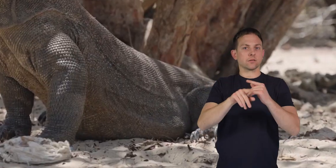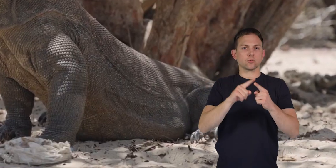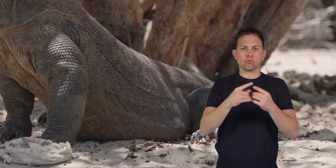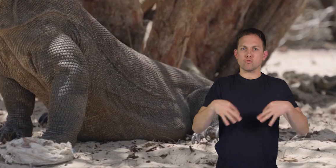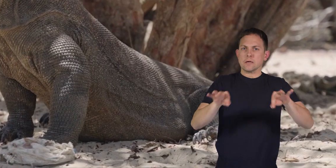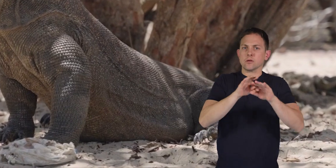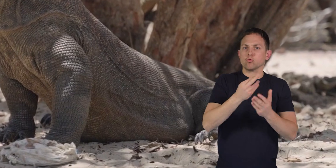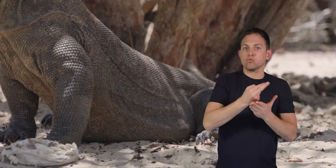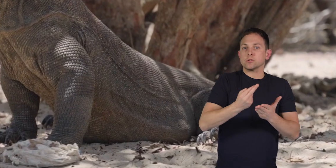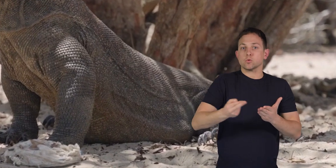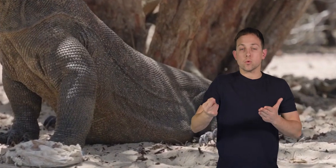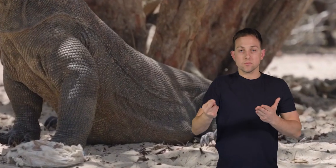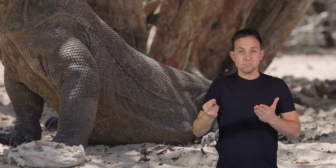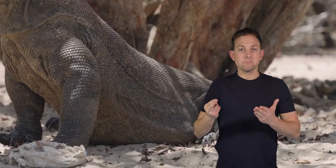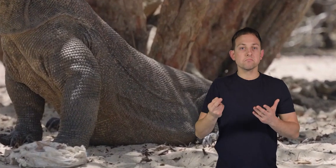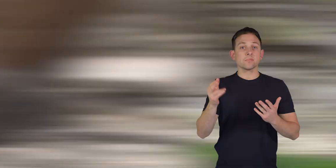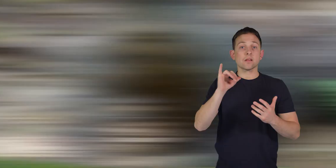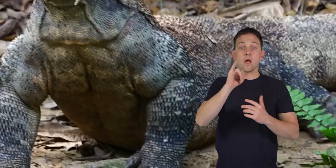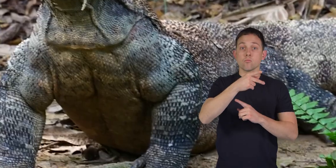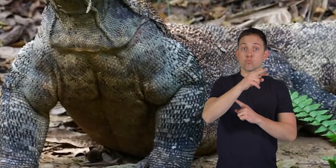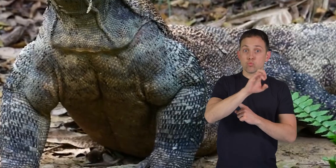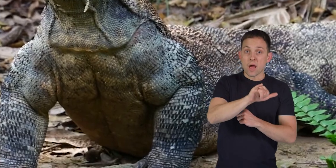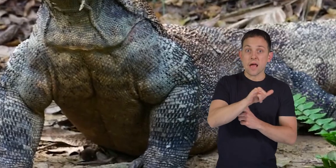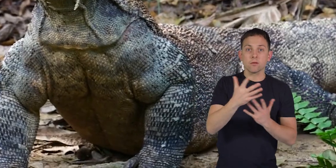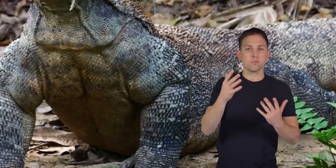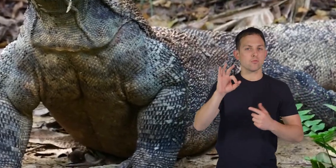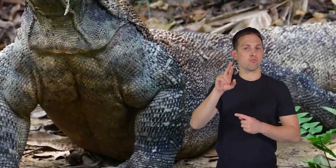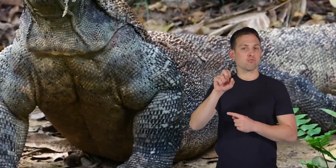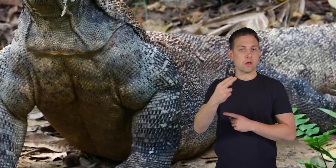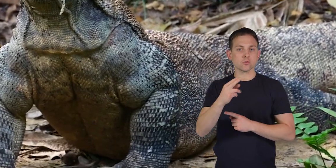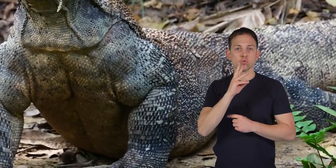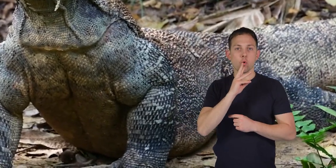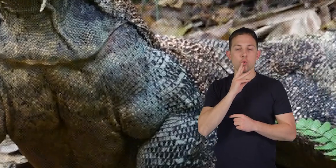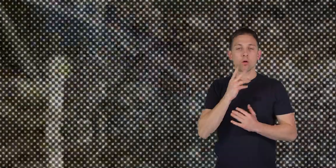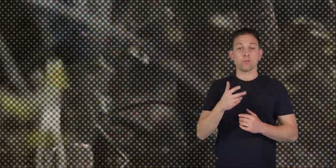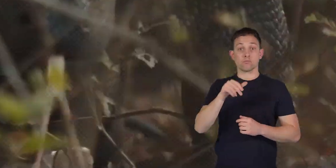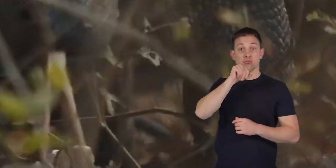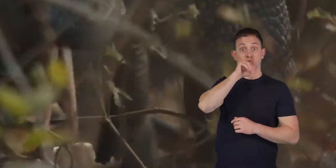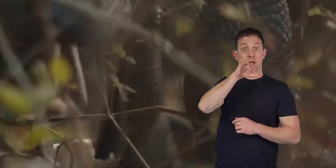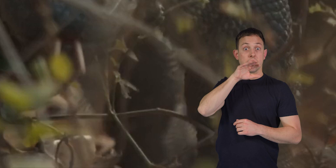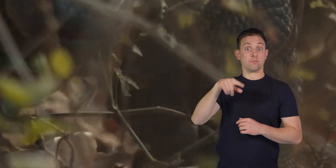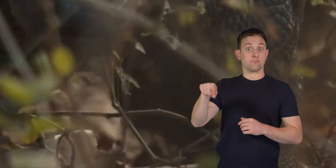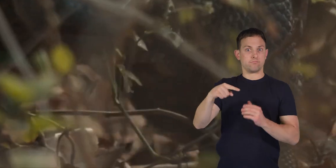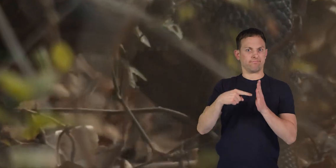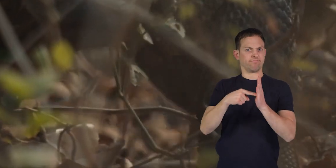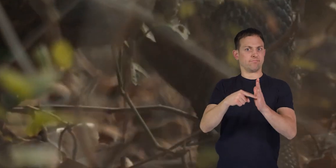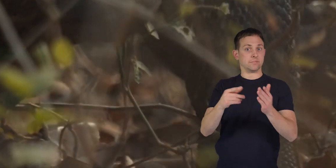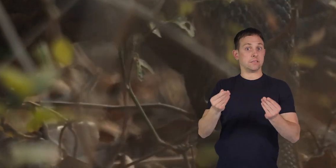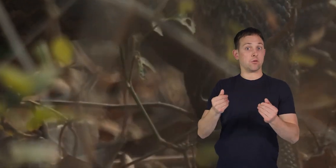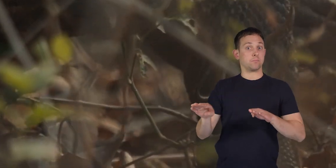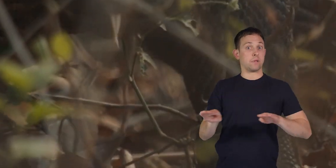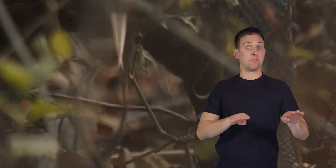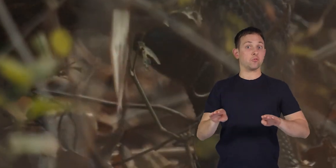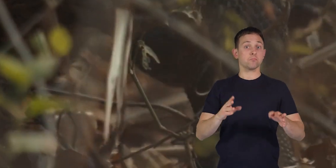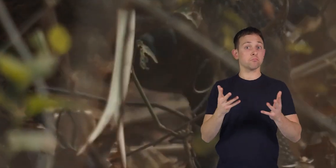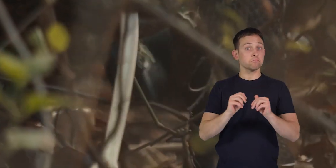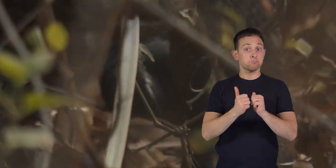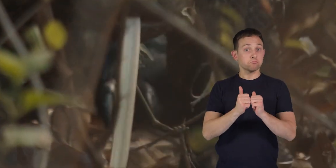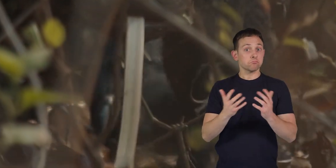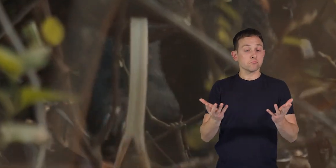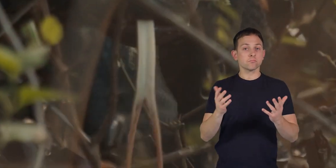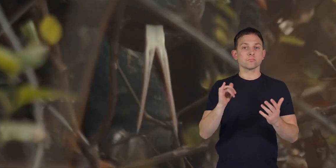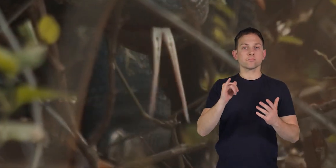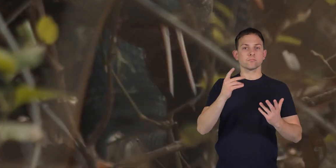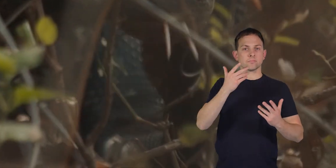access to critical resources, like prey in fresh water. Komodo dragons exhibit territorial behaviors,